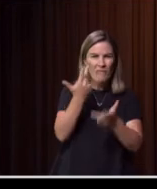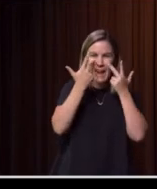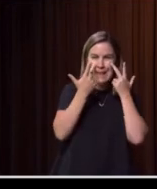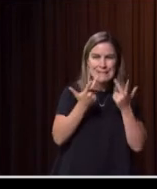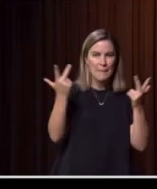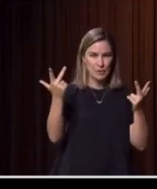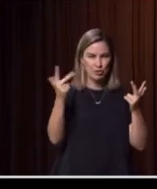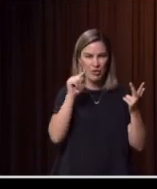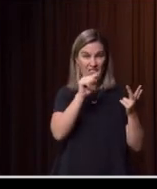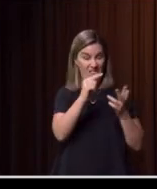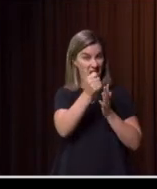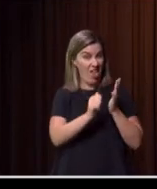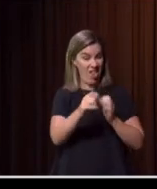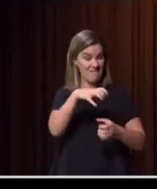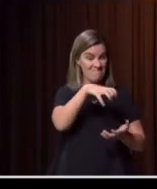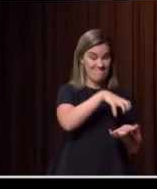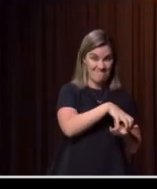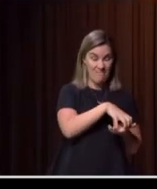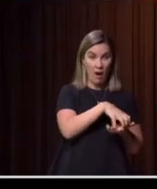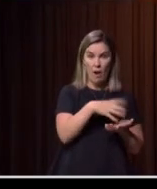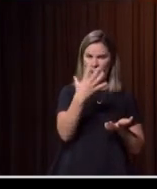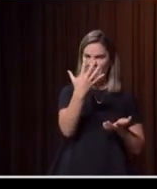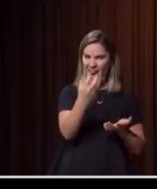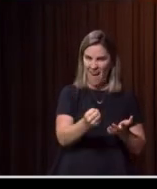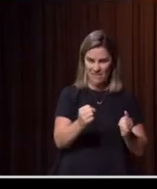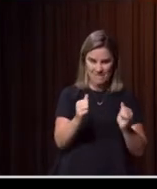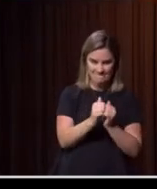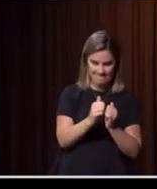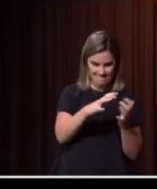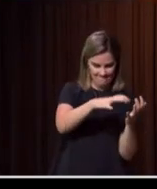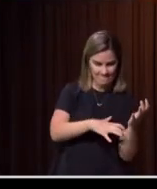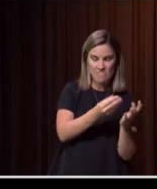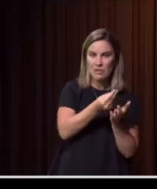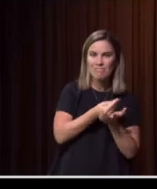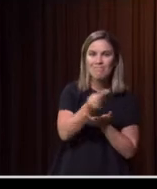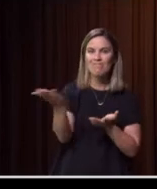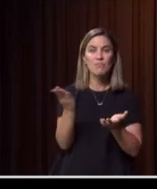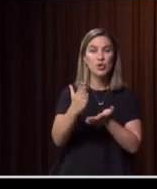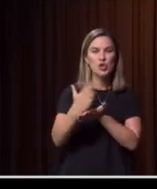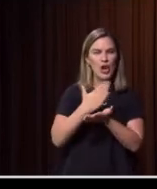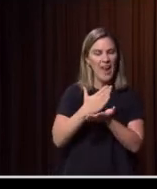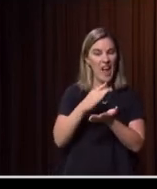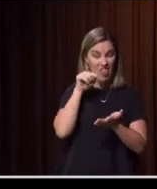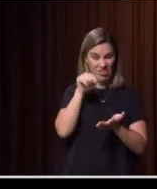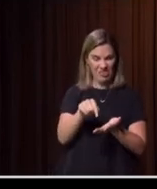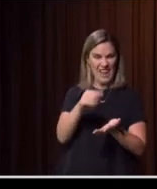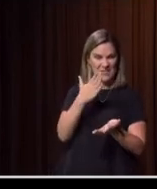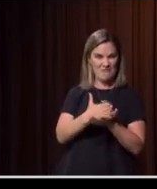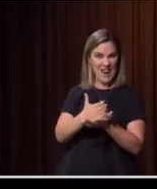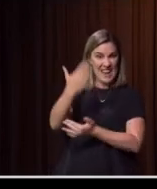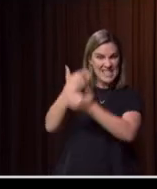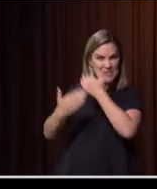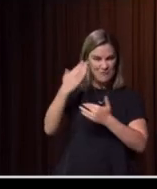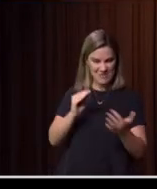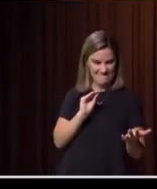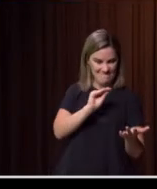down there but they've put it into a publication and they're sharing it. It's a moment in time. It's our history being created page by